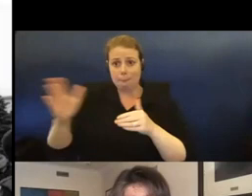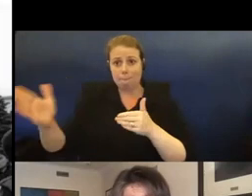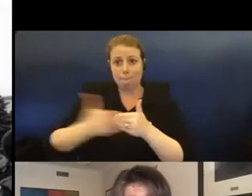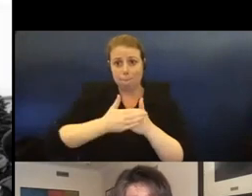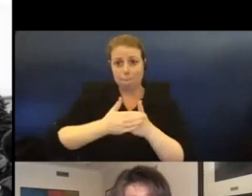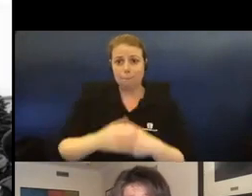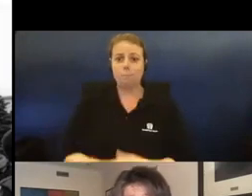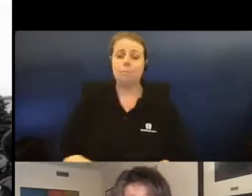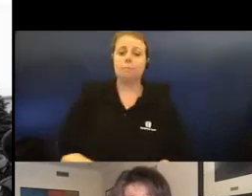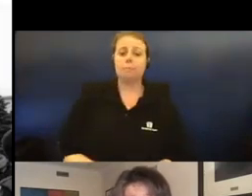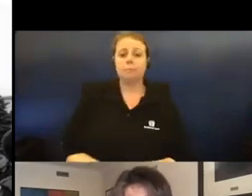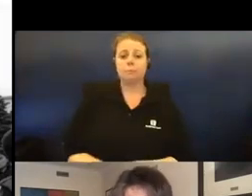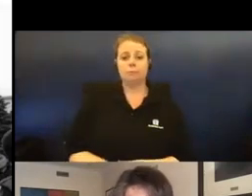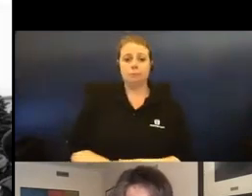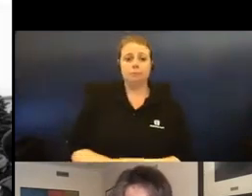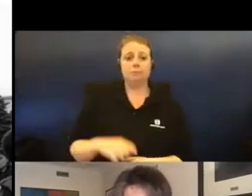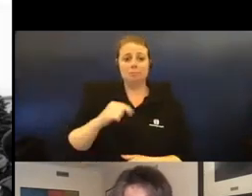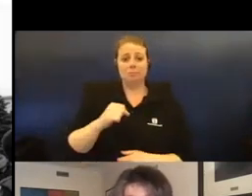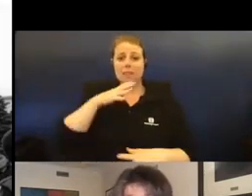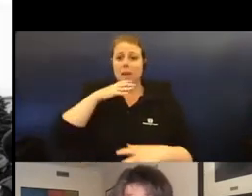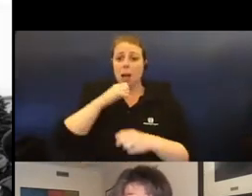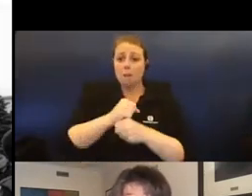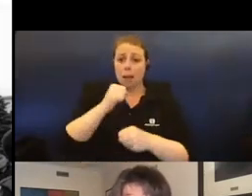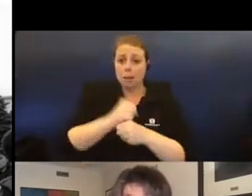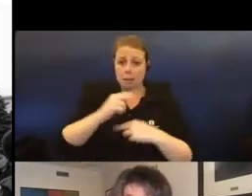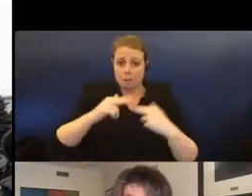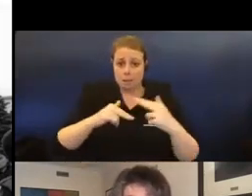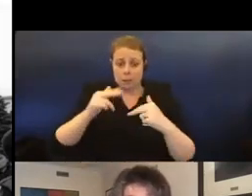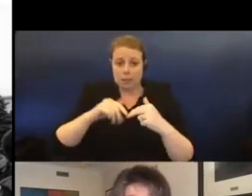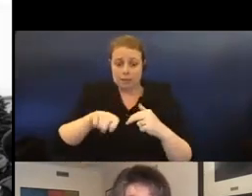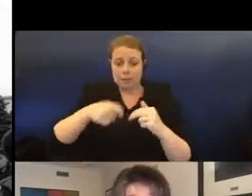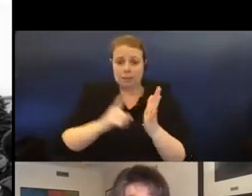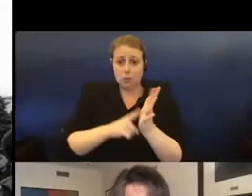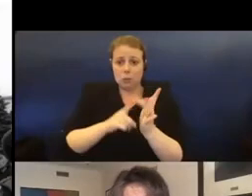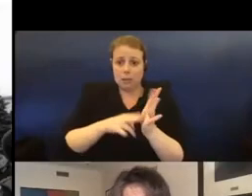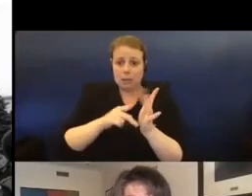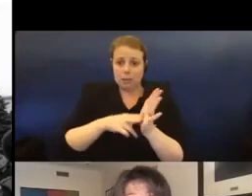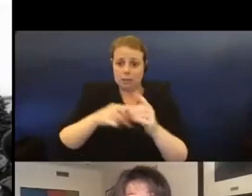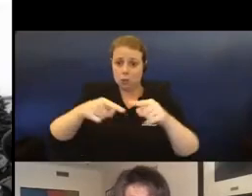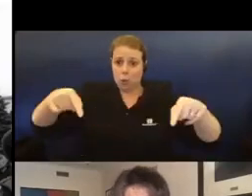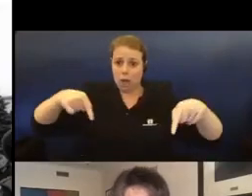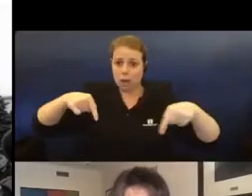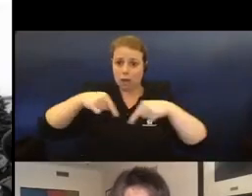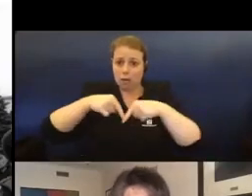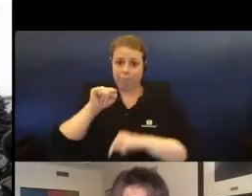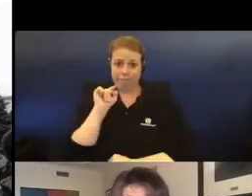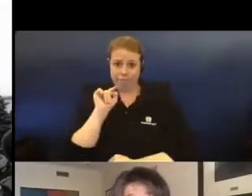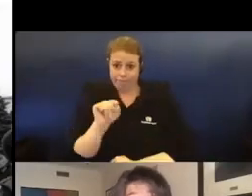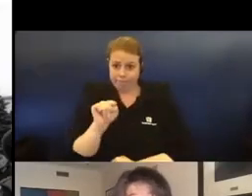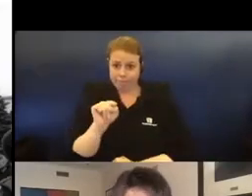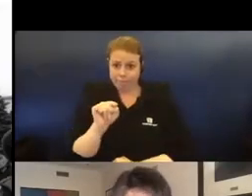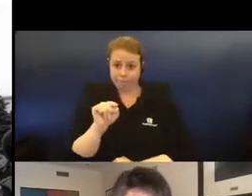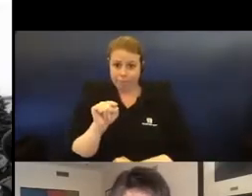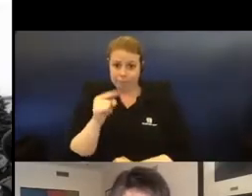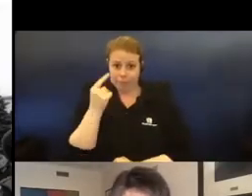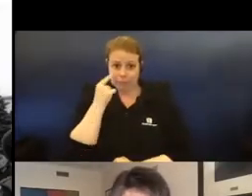This is the parliament building in the centre of town next to Lenin Square, which we just saw before. In here, we again see